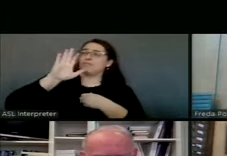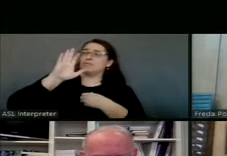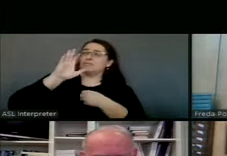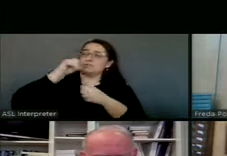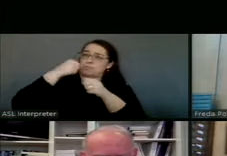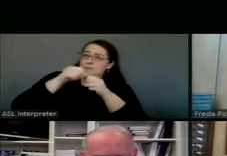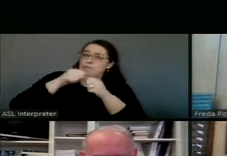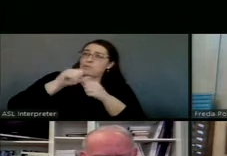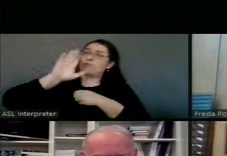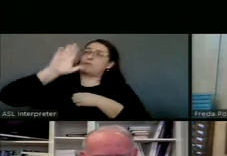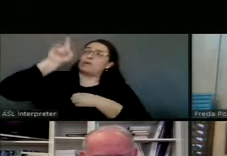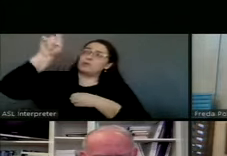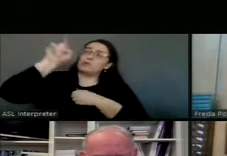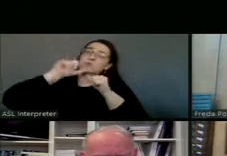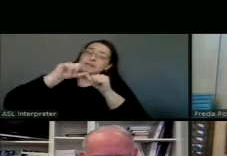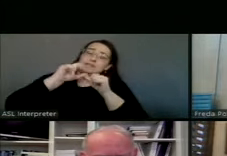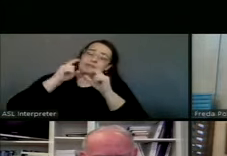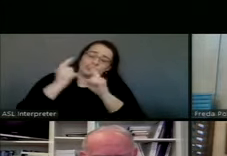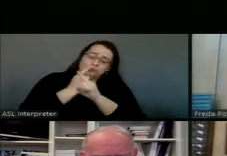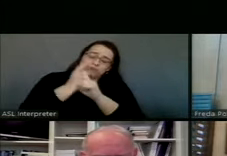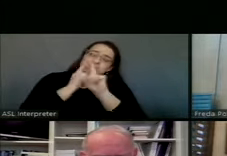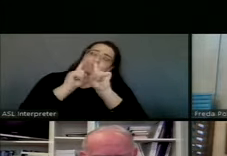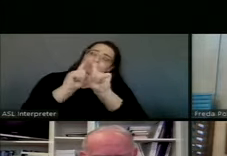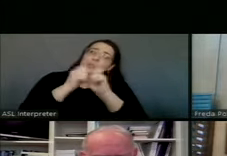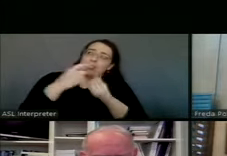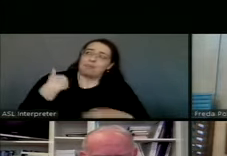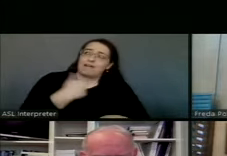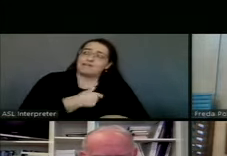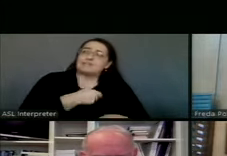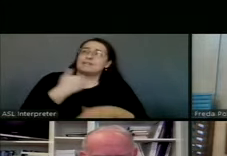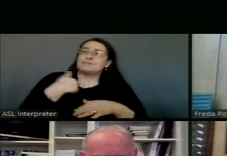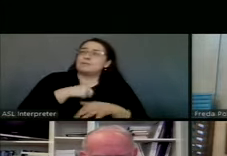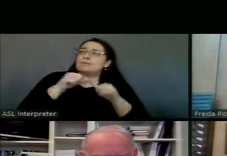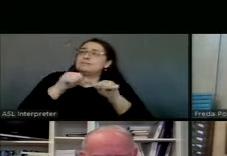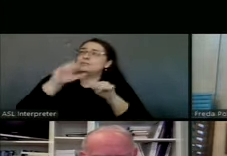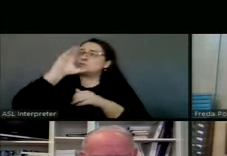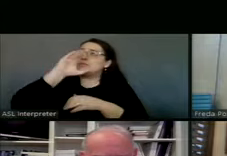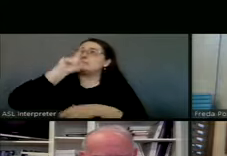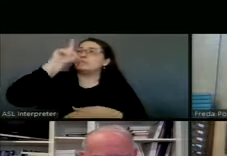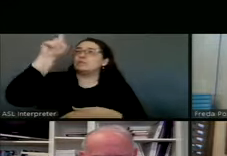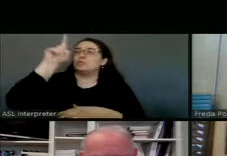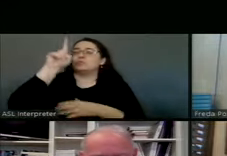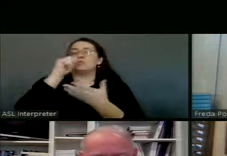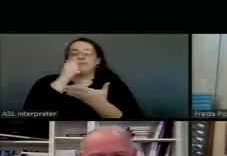us as we seek the same in you. Amen.